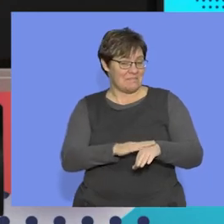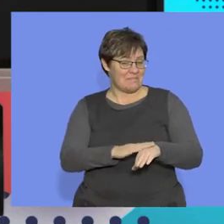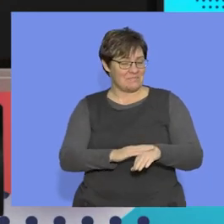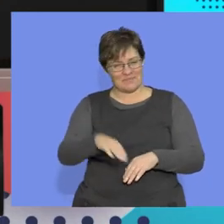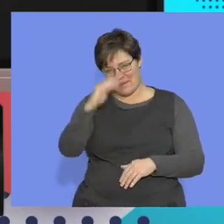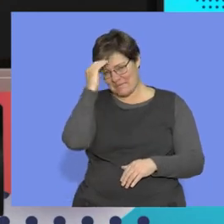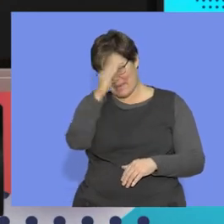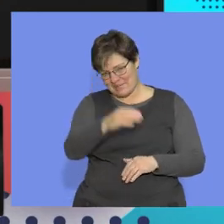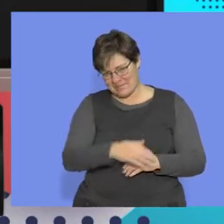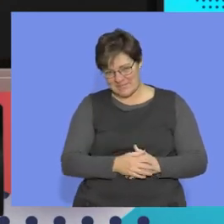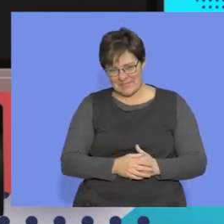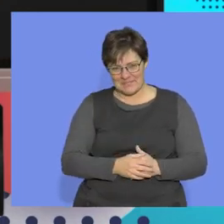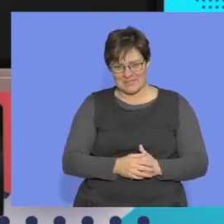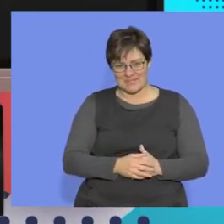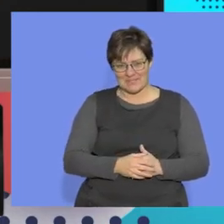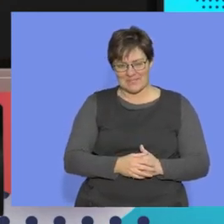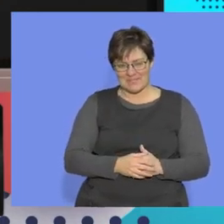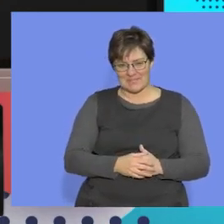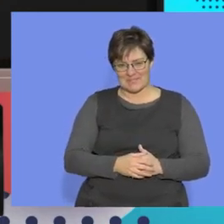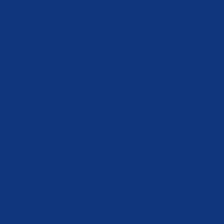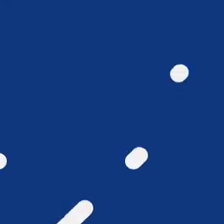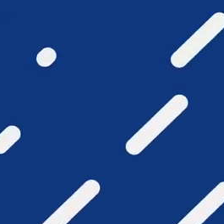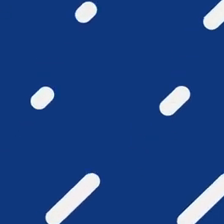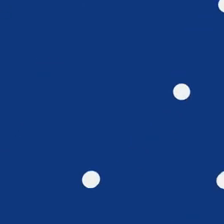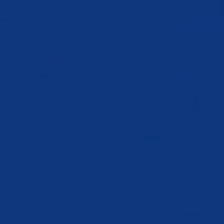Until next time, cherry bye. Bye.